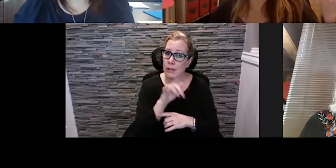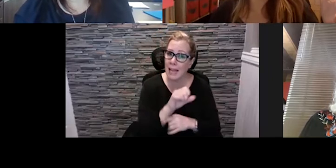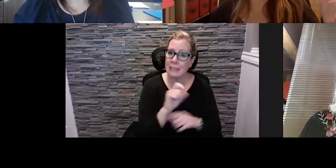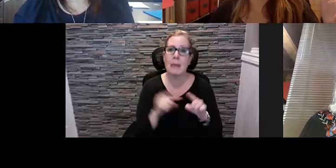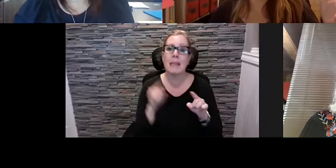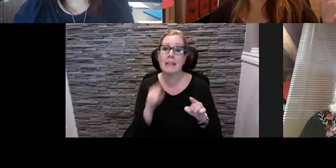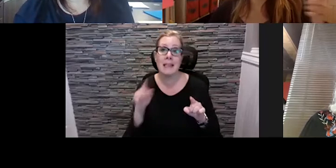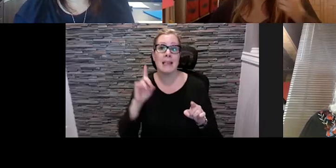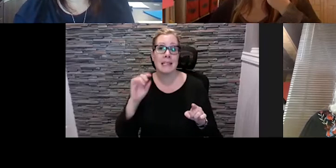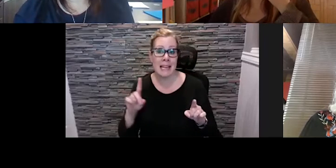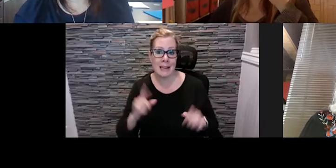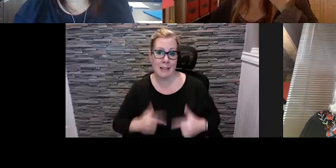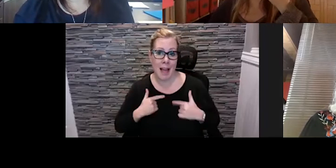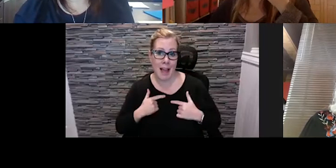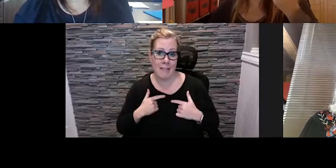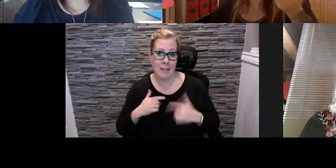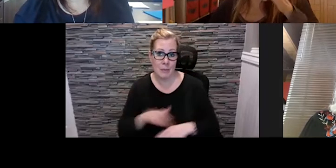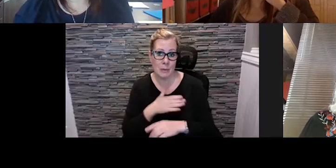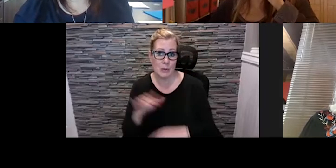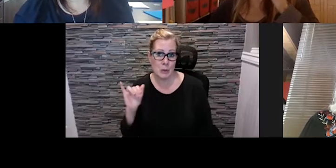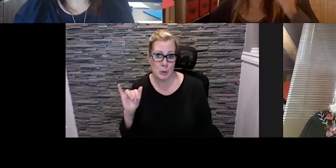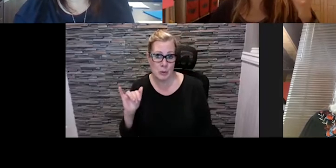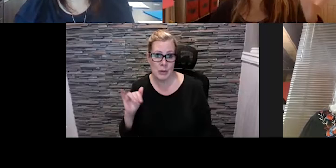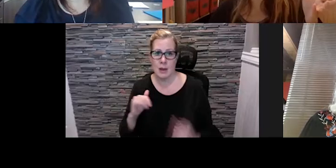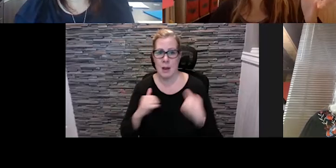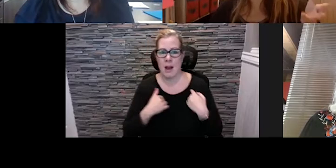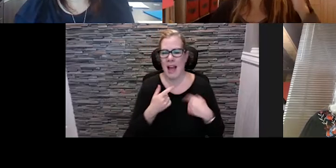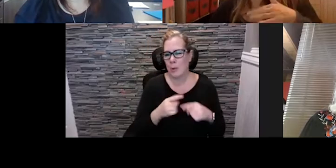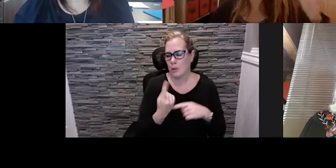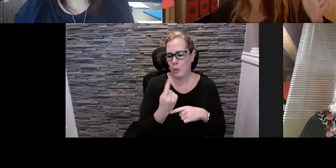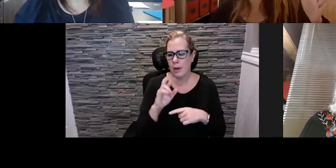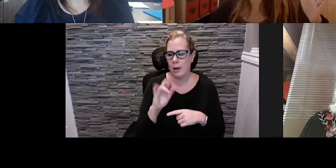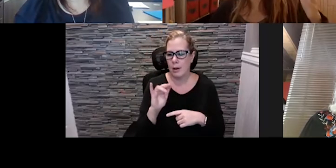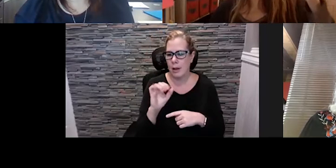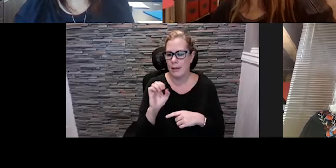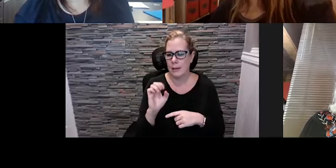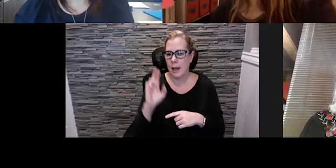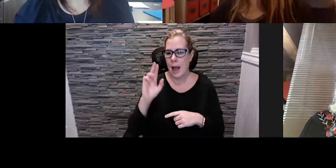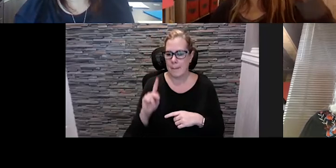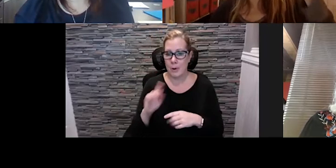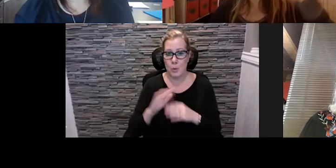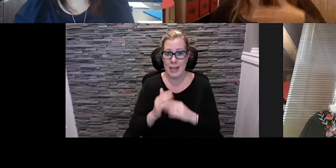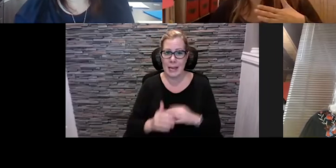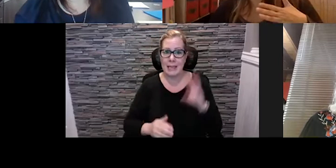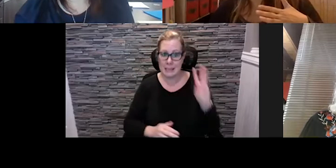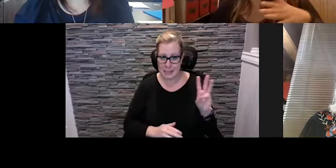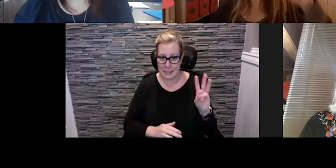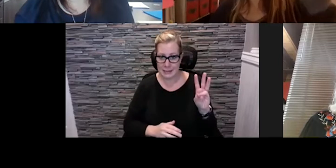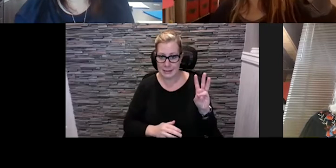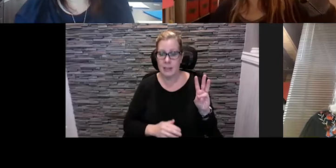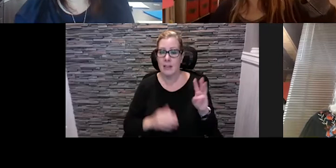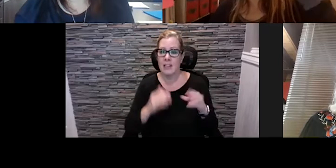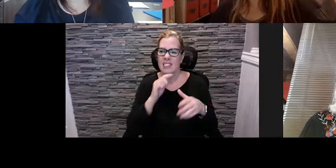live performances and the one i attended the rise up weekend had six slots and six different festivals